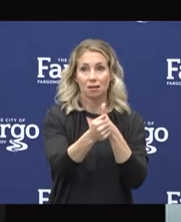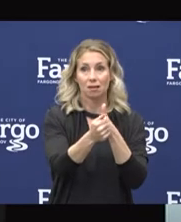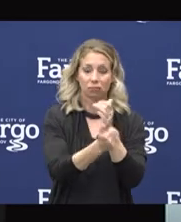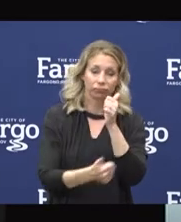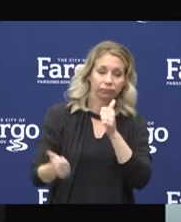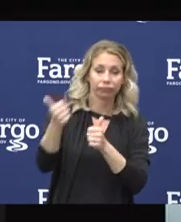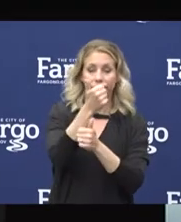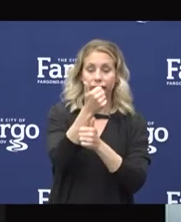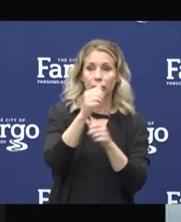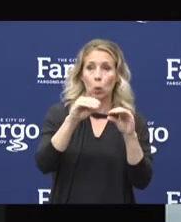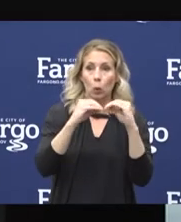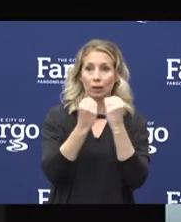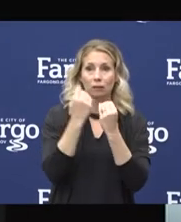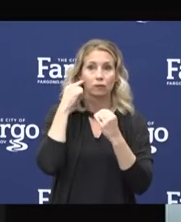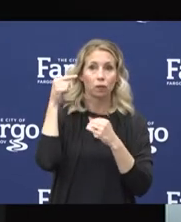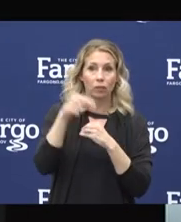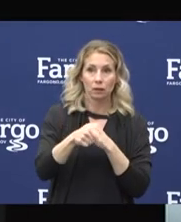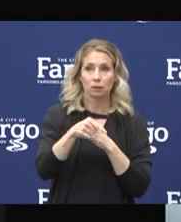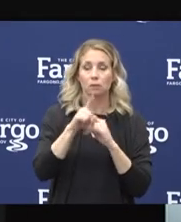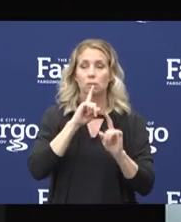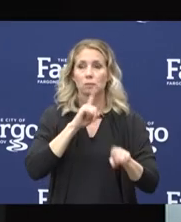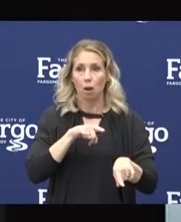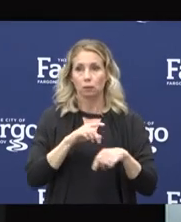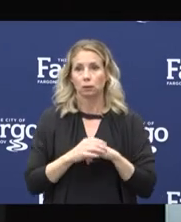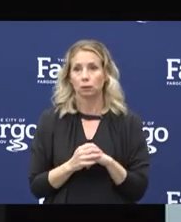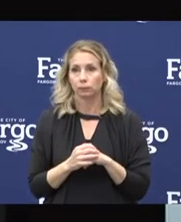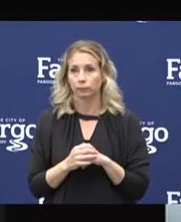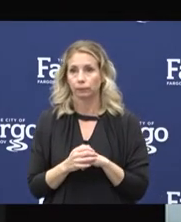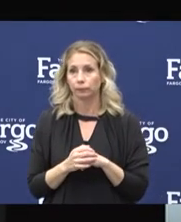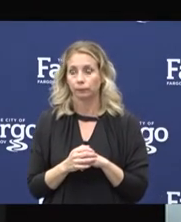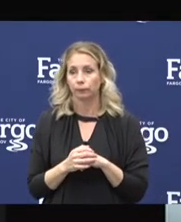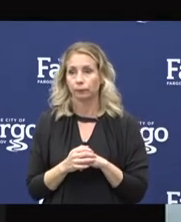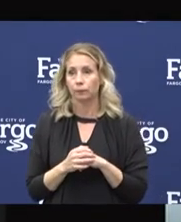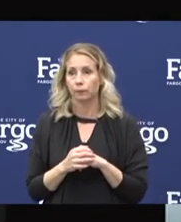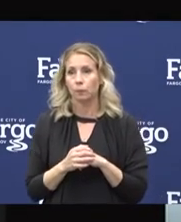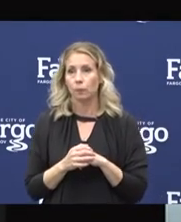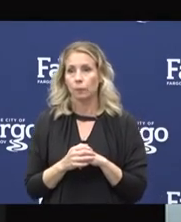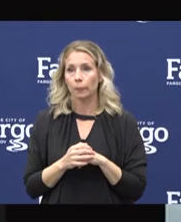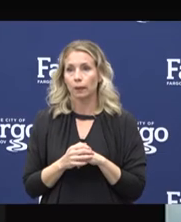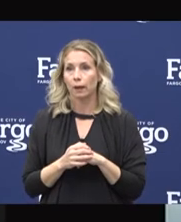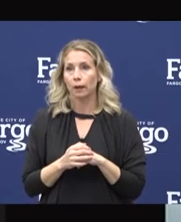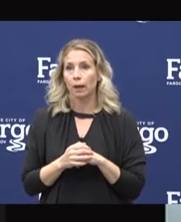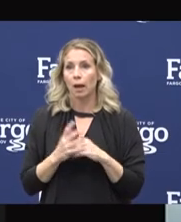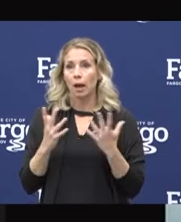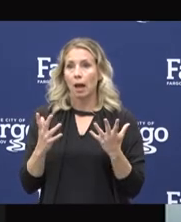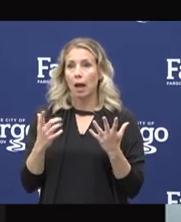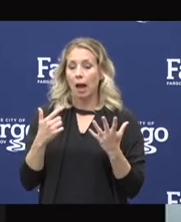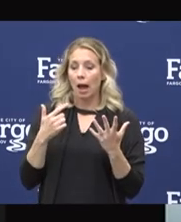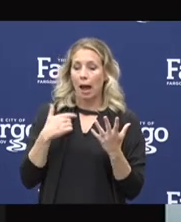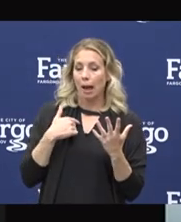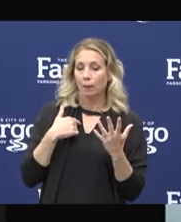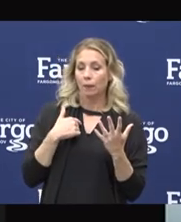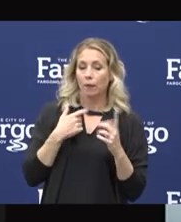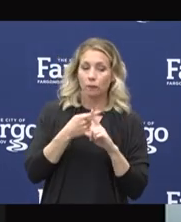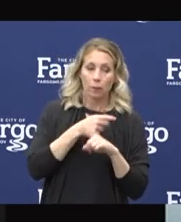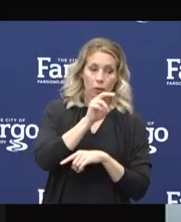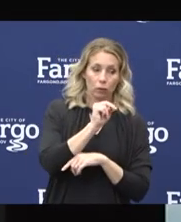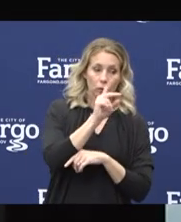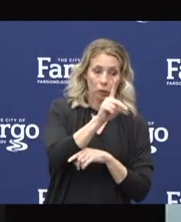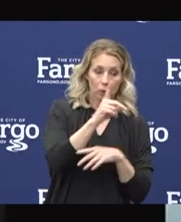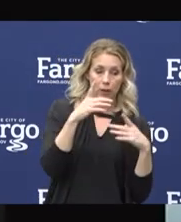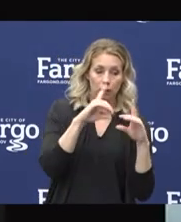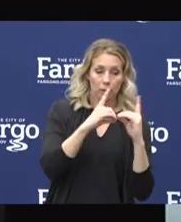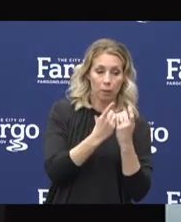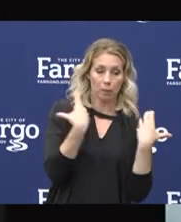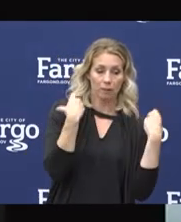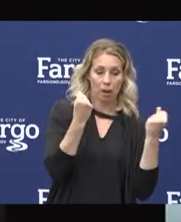this pandemic response. And I am kind of the liaison between the North Dakota Department of Health and